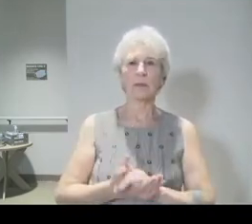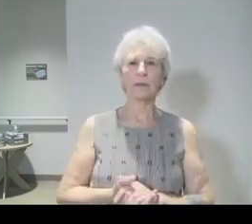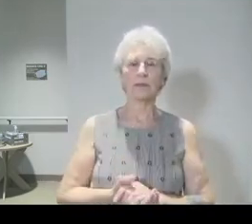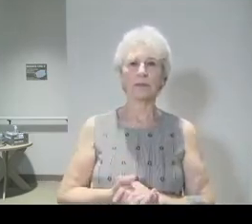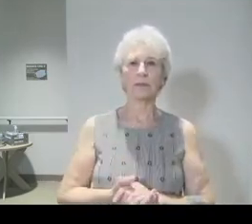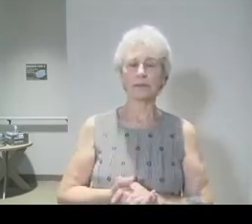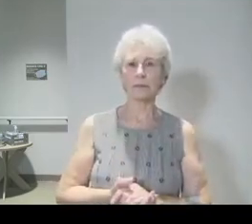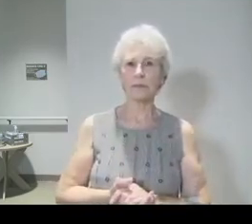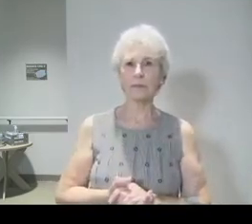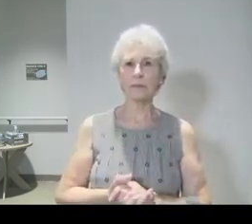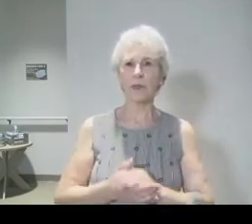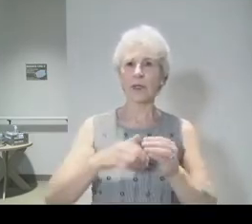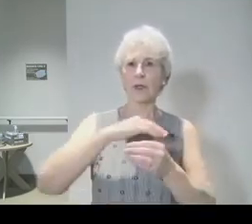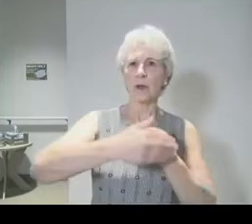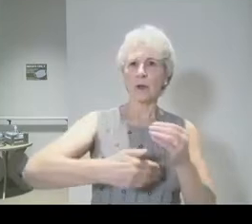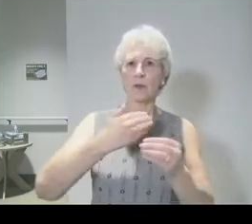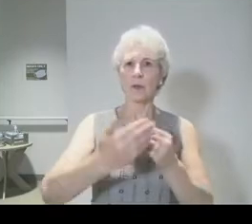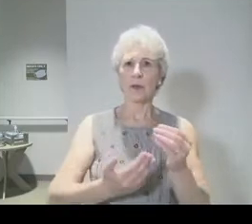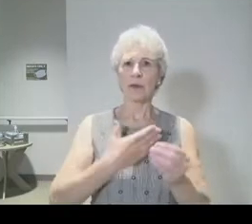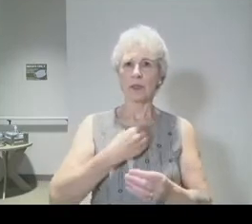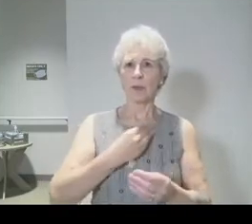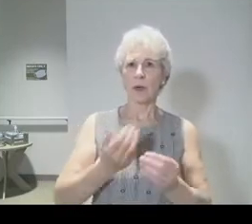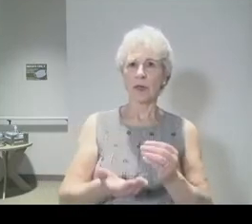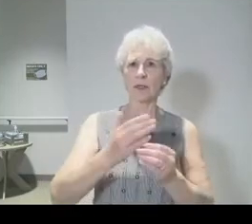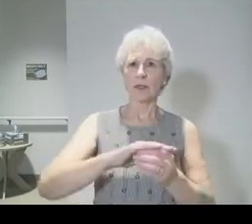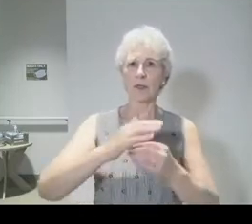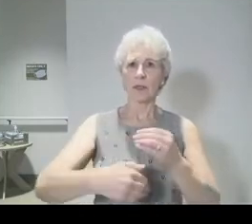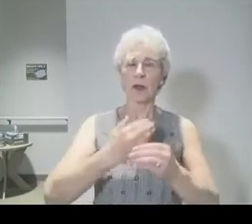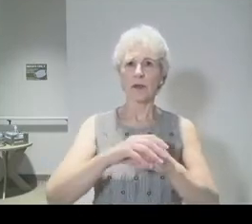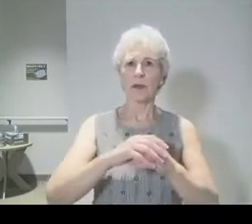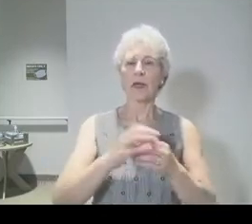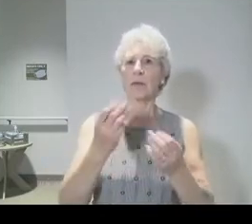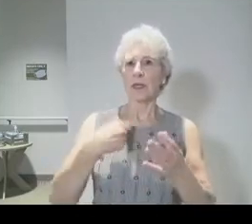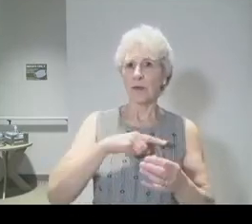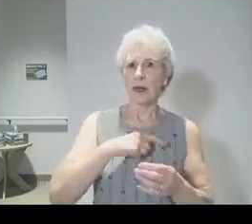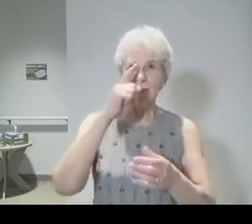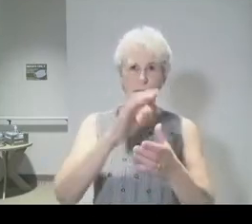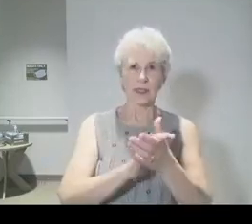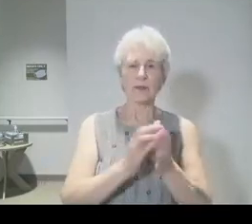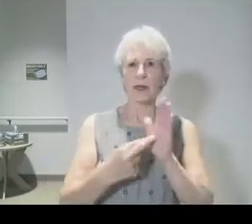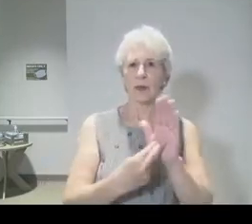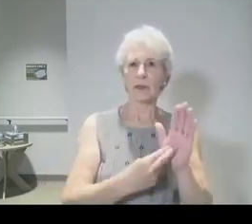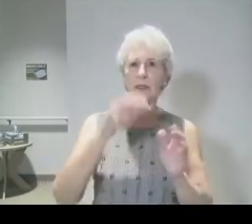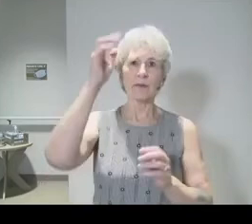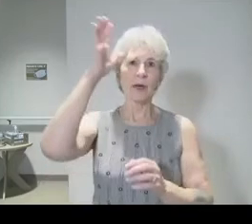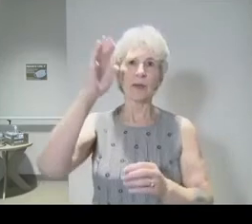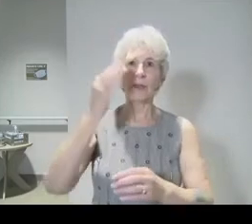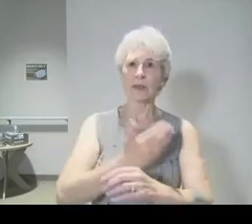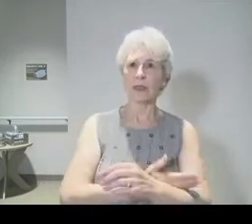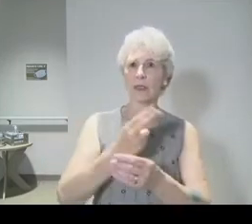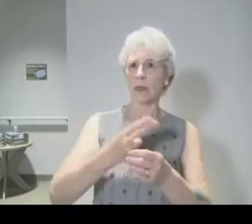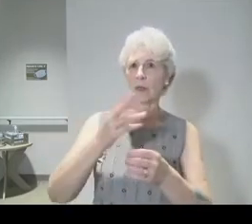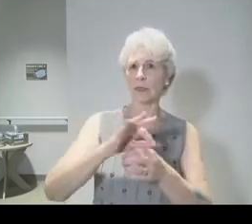And they were wrapped in a white cloth. And many of us believe they represent the Father, the Son, and the